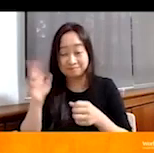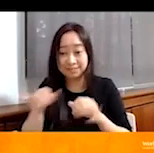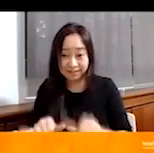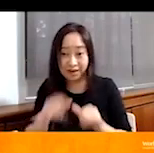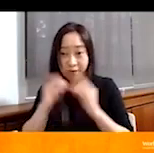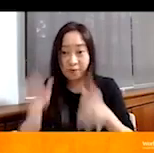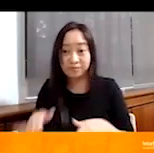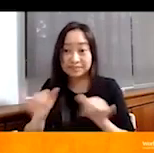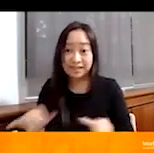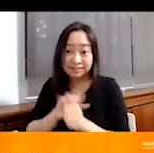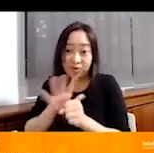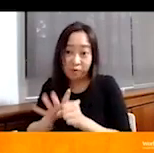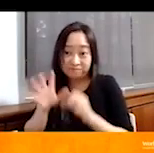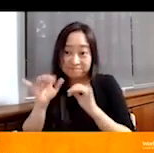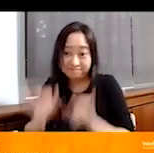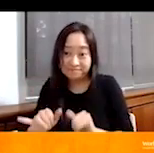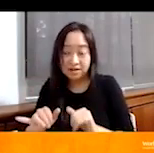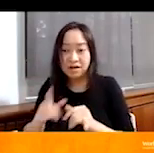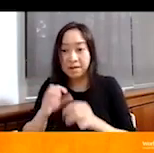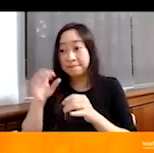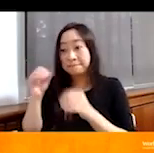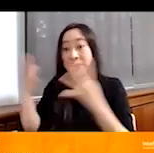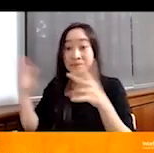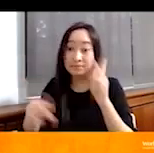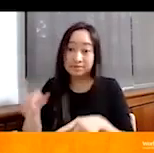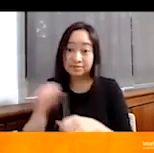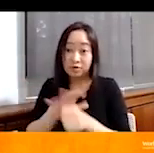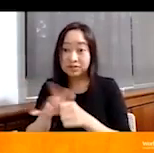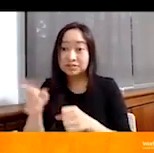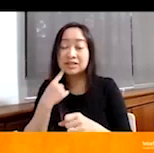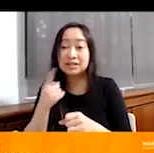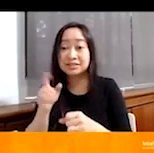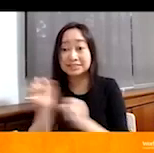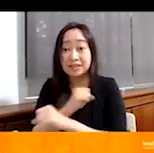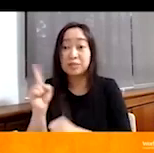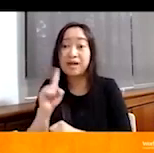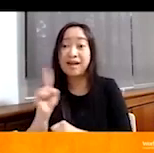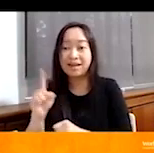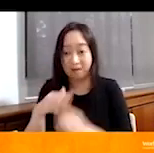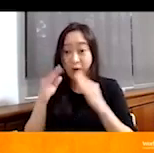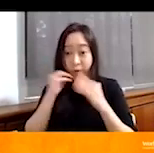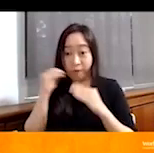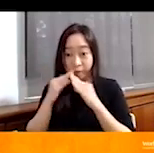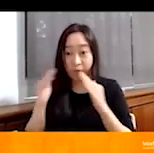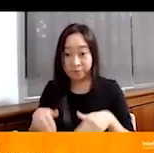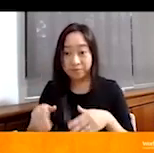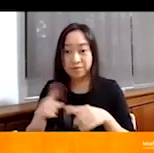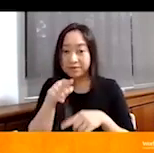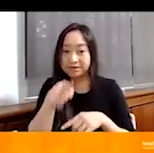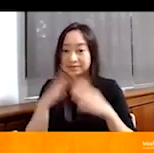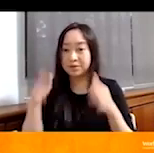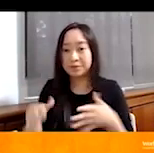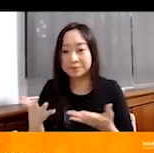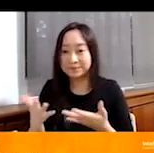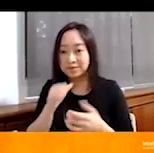if our listeners think about where do you feel most safe, most people would say in their home. And yet in this place, you know, homes aren't, they're not,